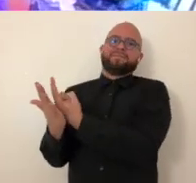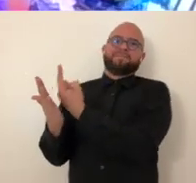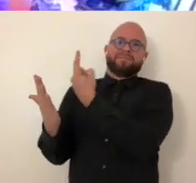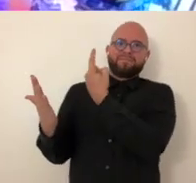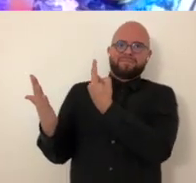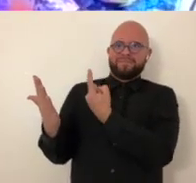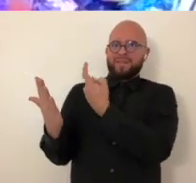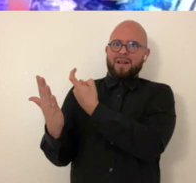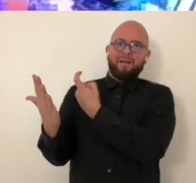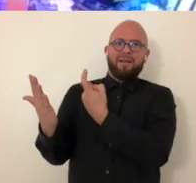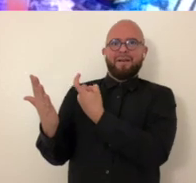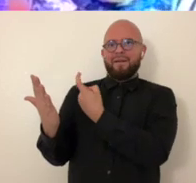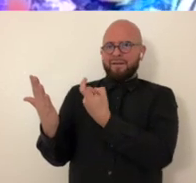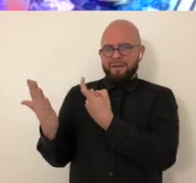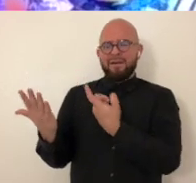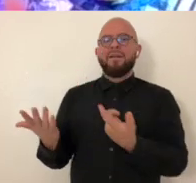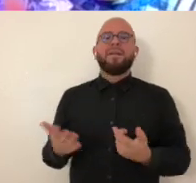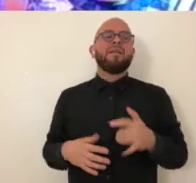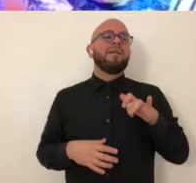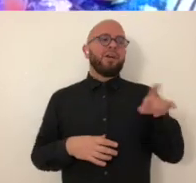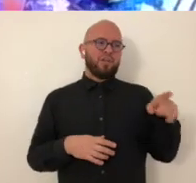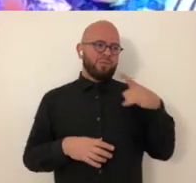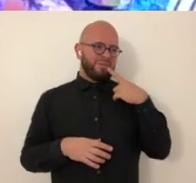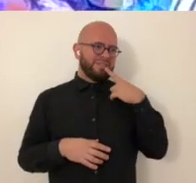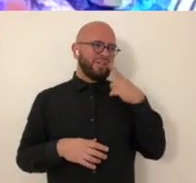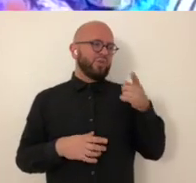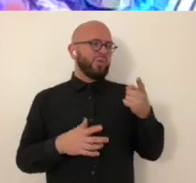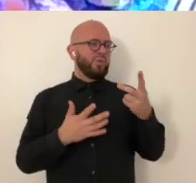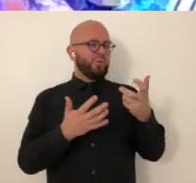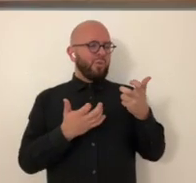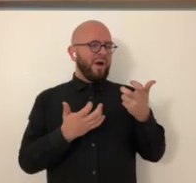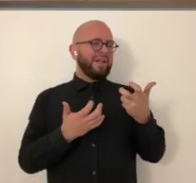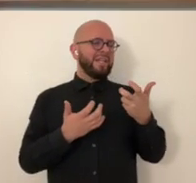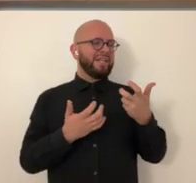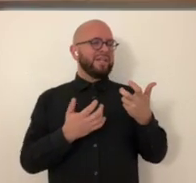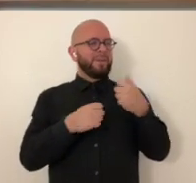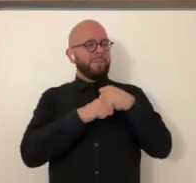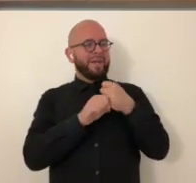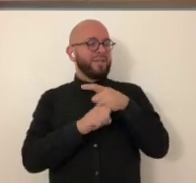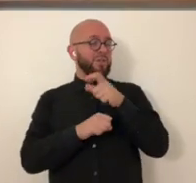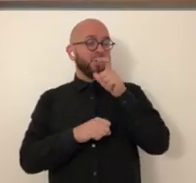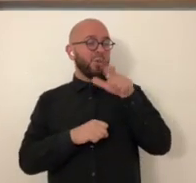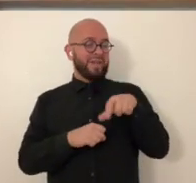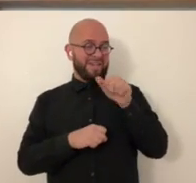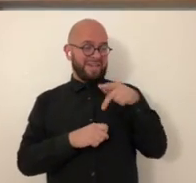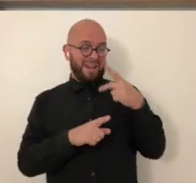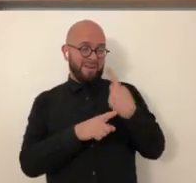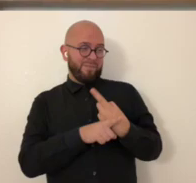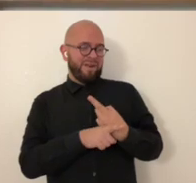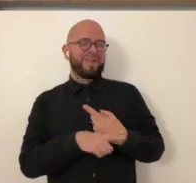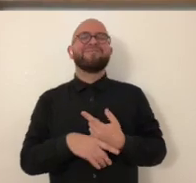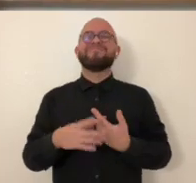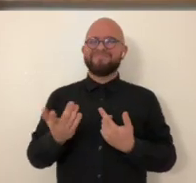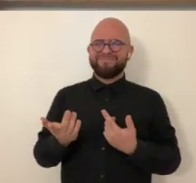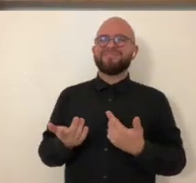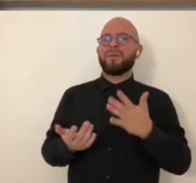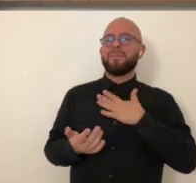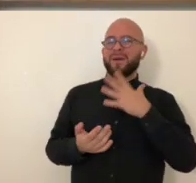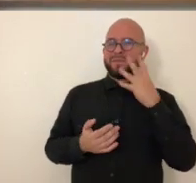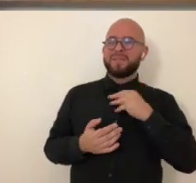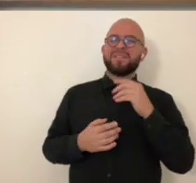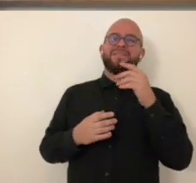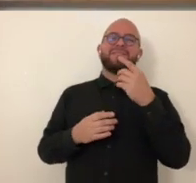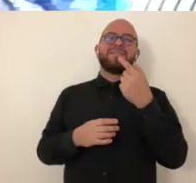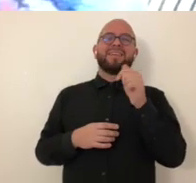able to to interact with it and see the animation come off the piece nice you were saying that you're actually trying to work it so it doesn't have to